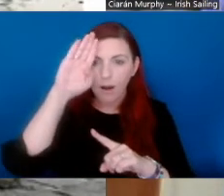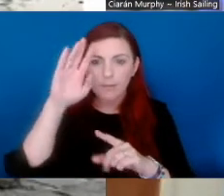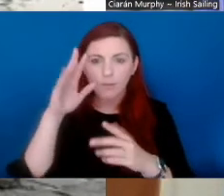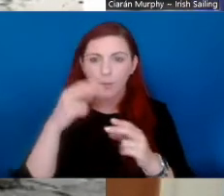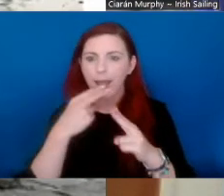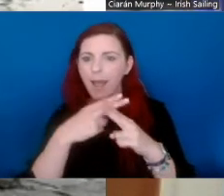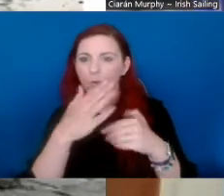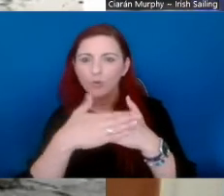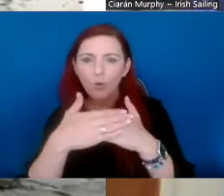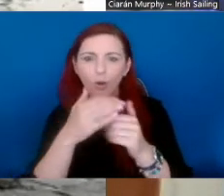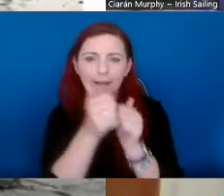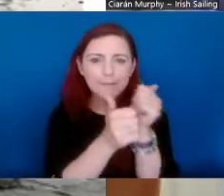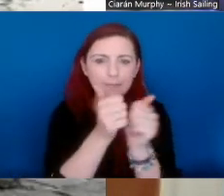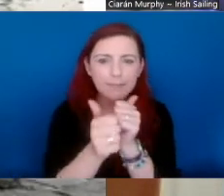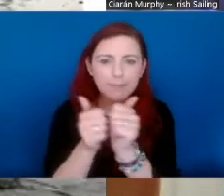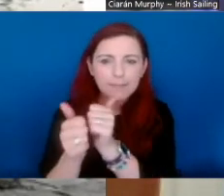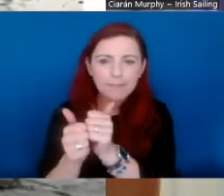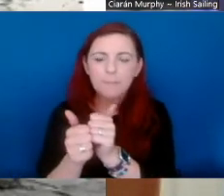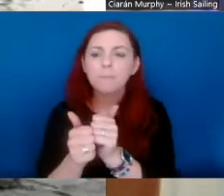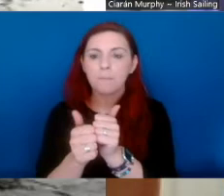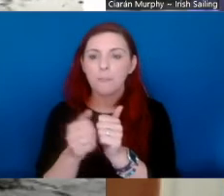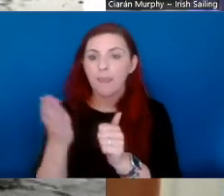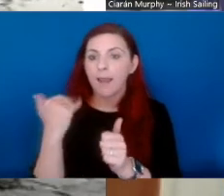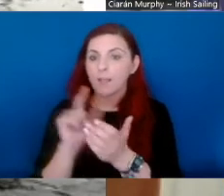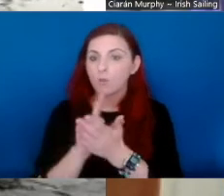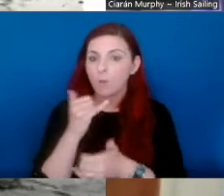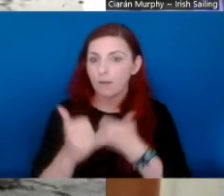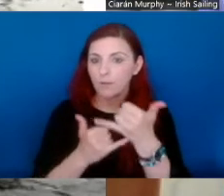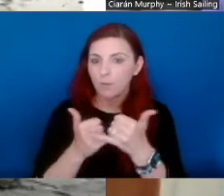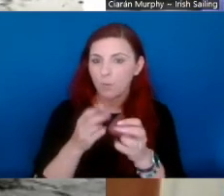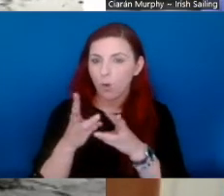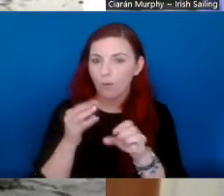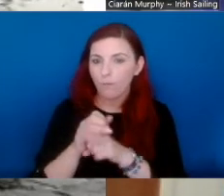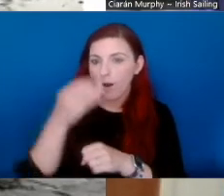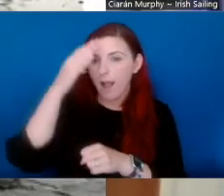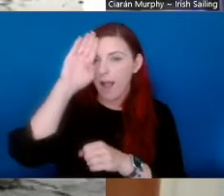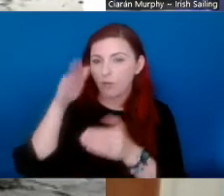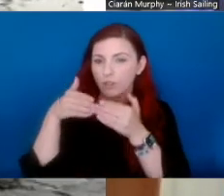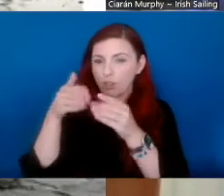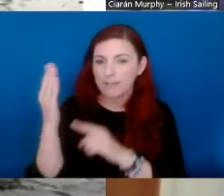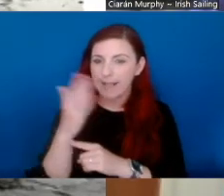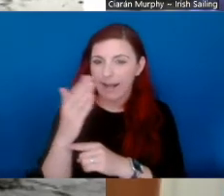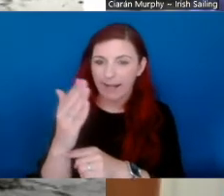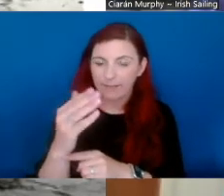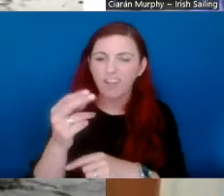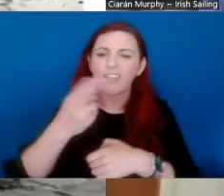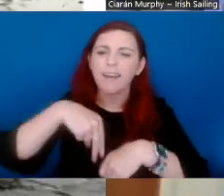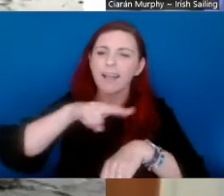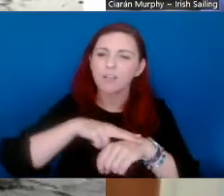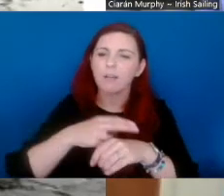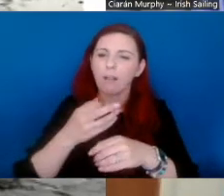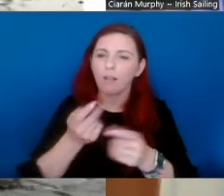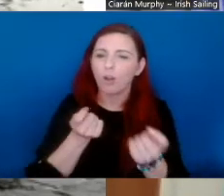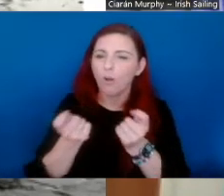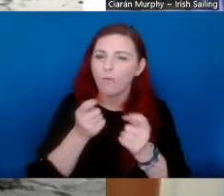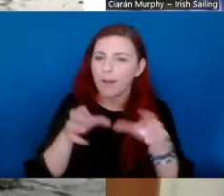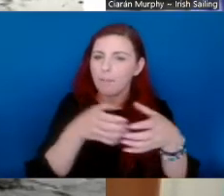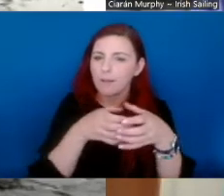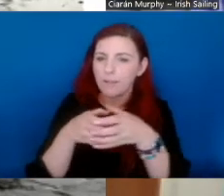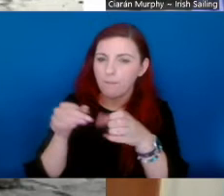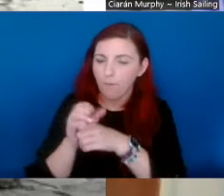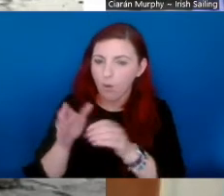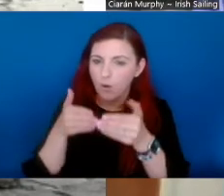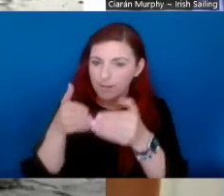doing outdoor pursuits. And in the last 12 years, I've been working for Irish Sailing, the national governor body for sailing, windsurfing,